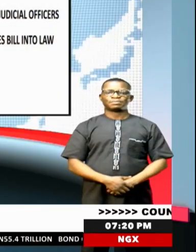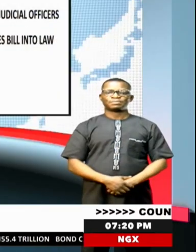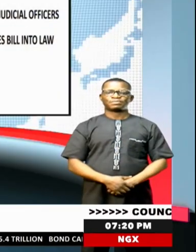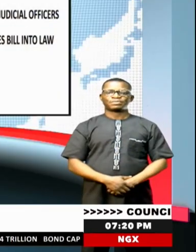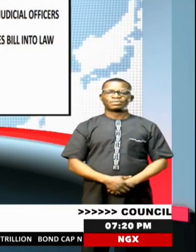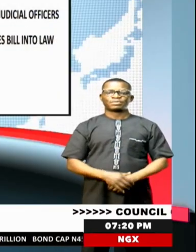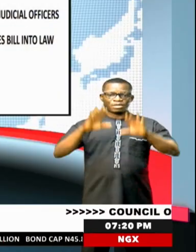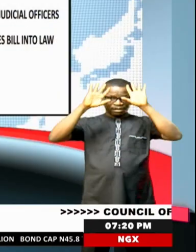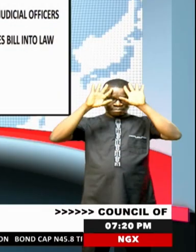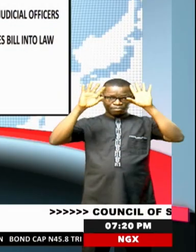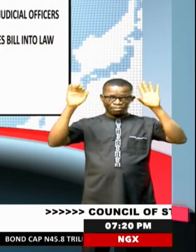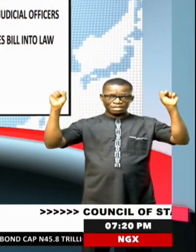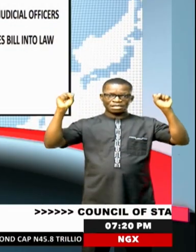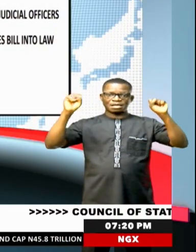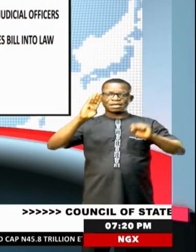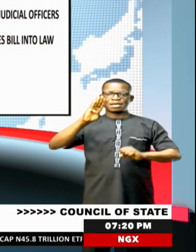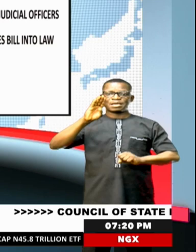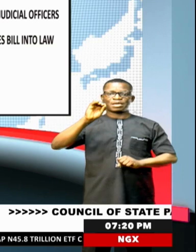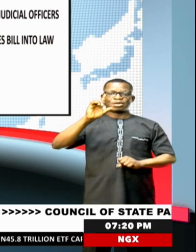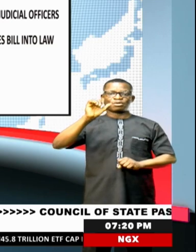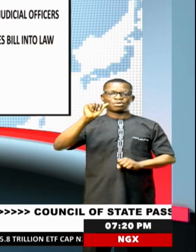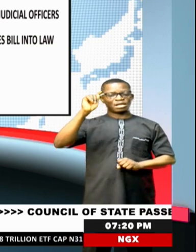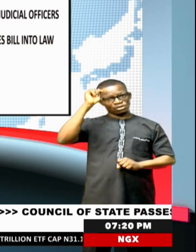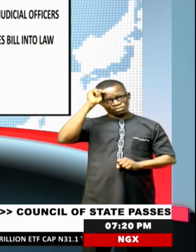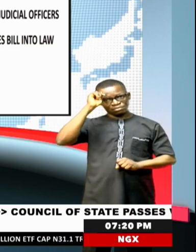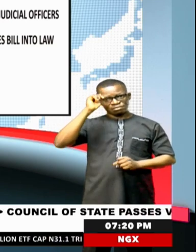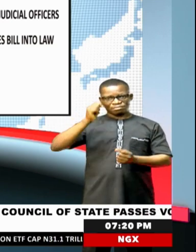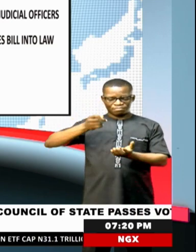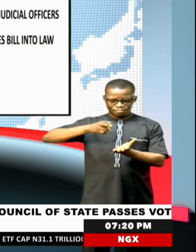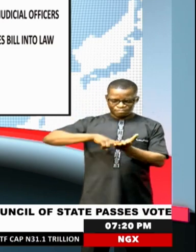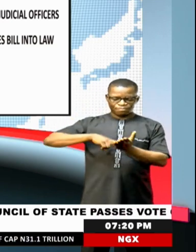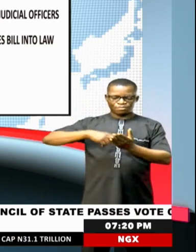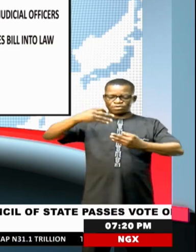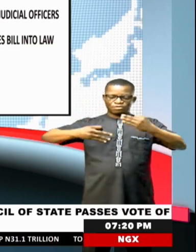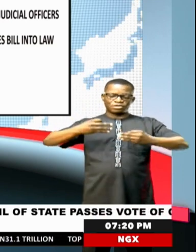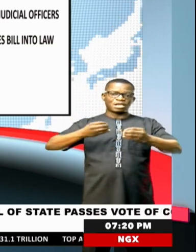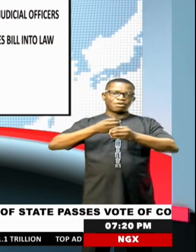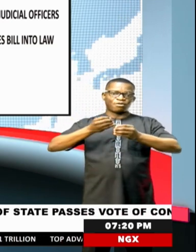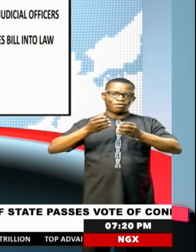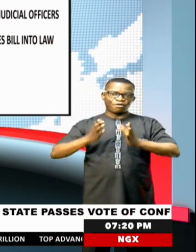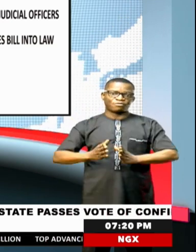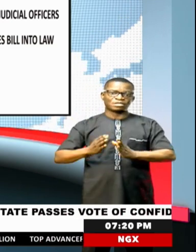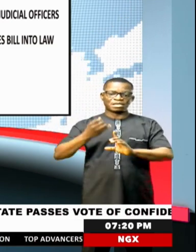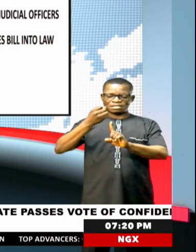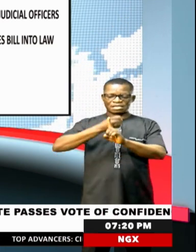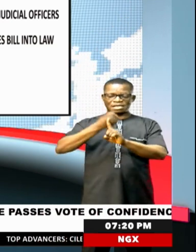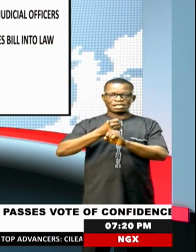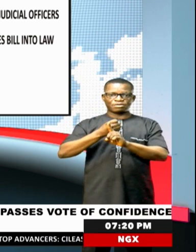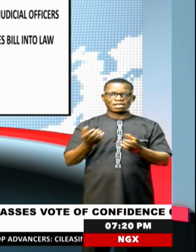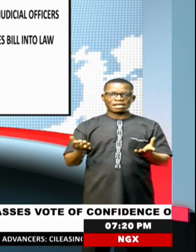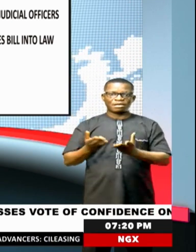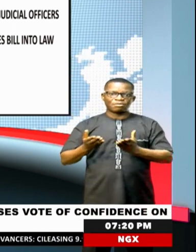And President Bola Tinibu ascends to the Judicial Office Holder Salaries and Allowances Bill, which increases